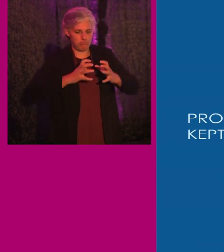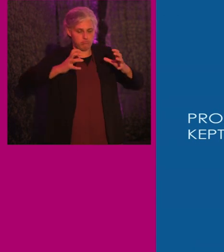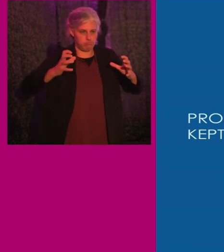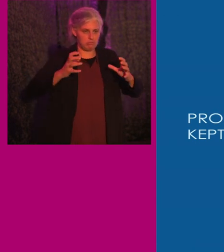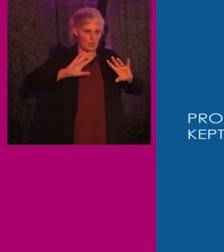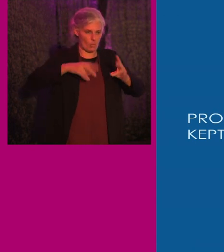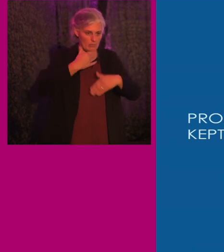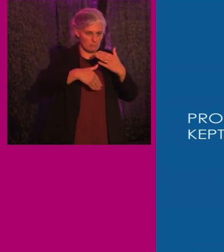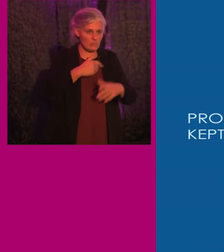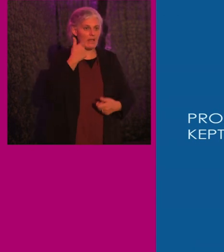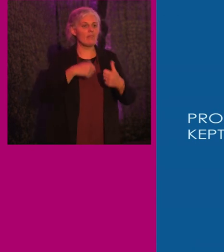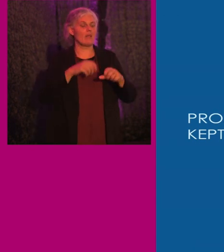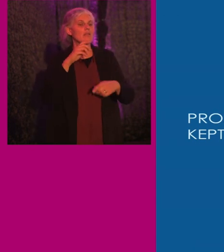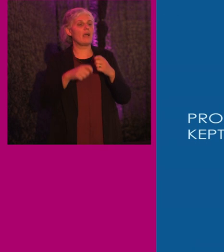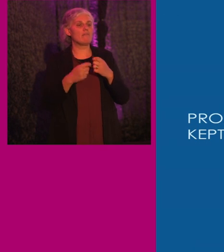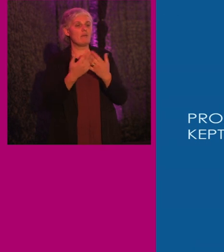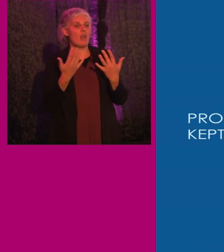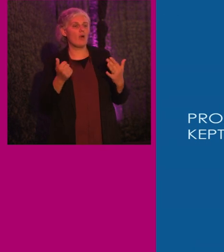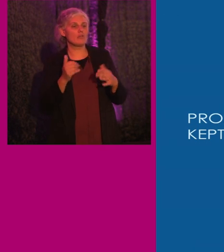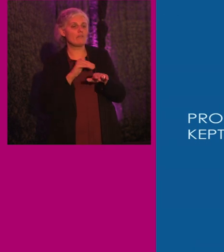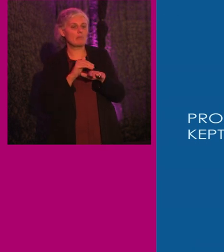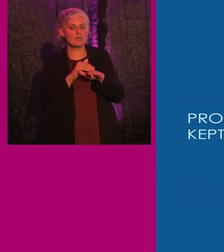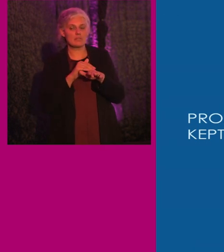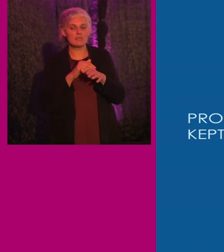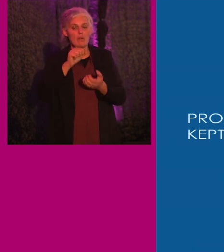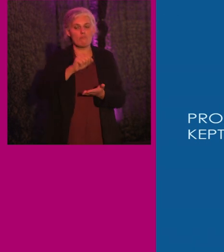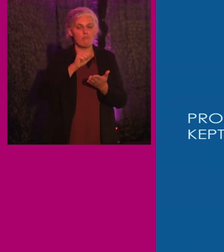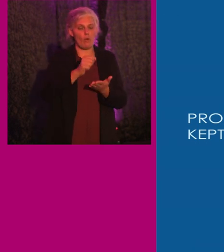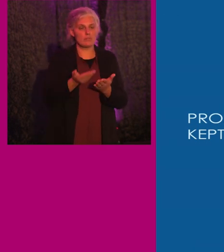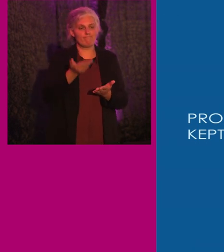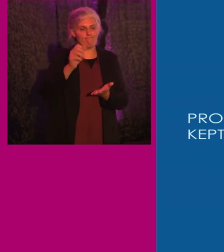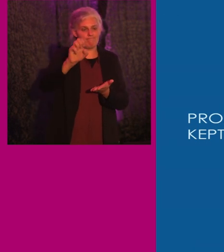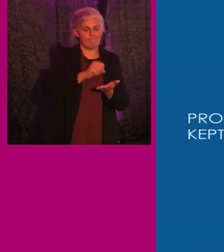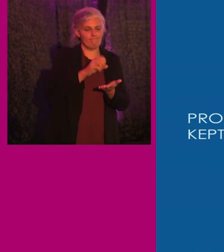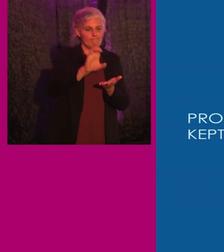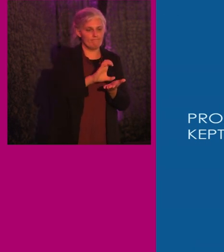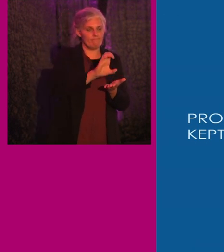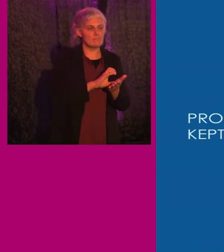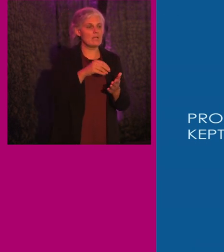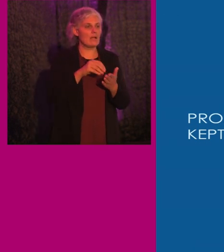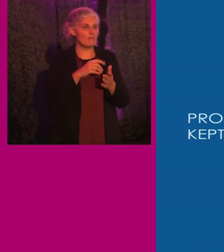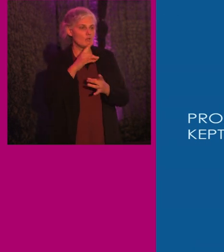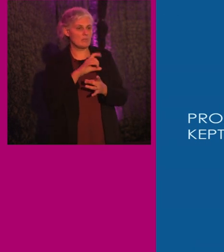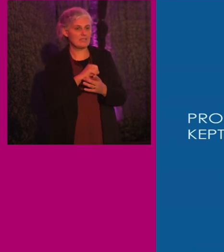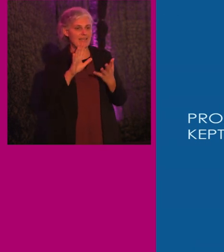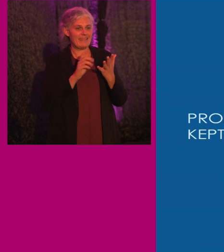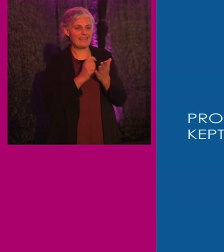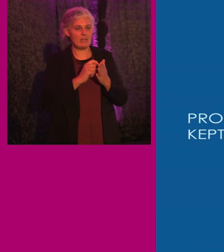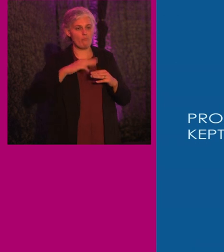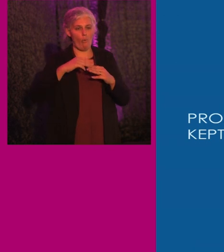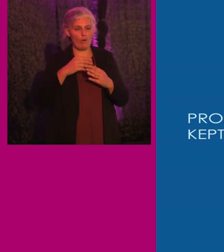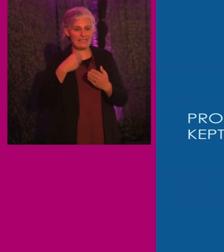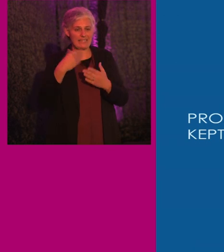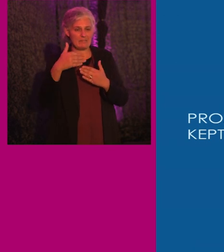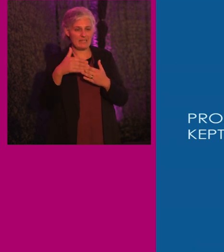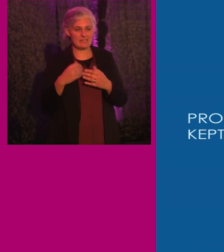has resulted in large budgetary impacts. The cost of providing a paratransit trip can be 10 times more expensive than